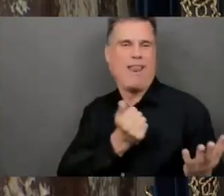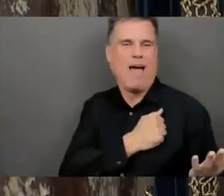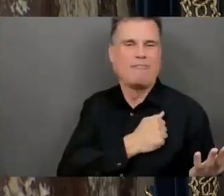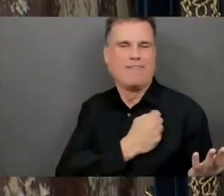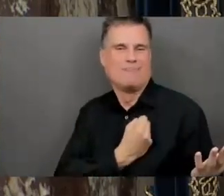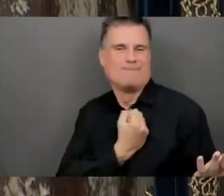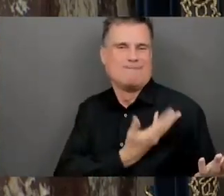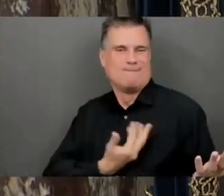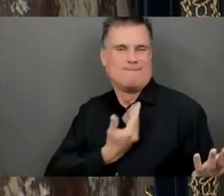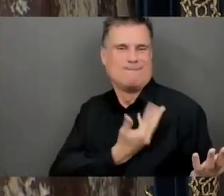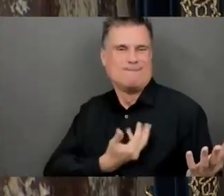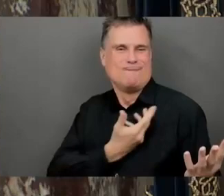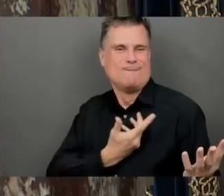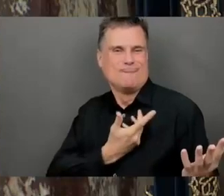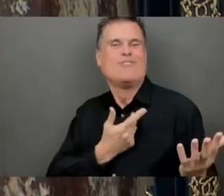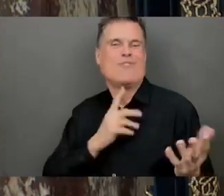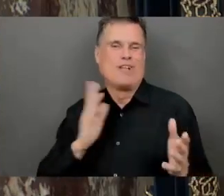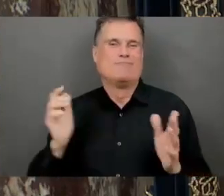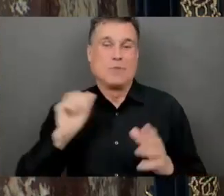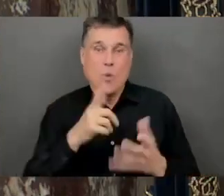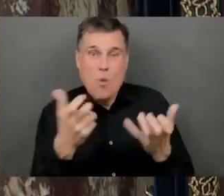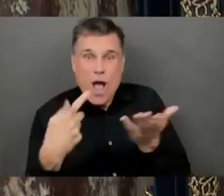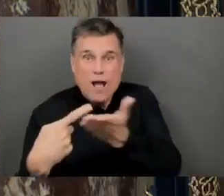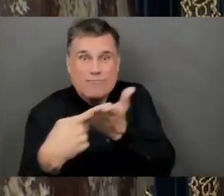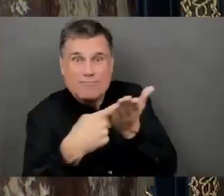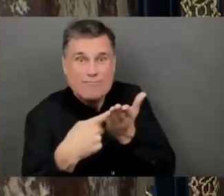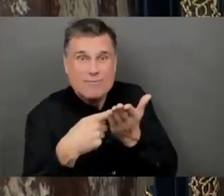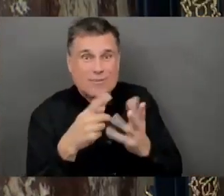Honourable Speaker, thank you. Thank you very much. you. Thank you.